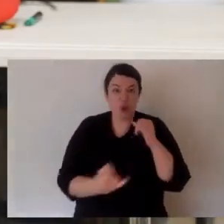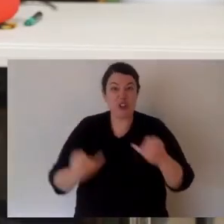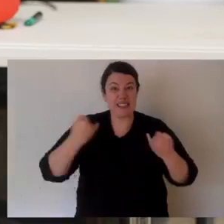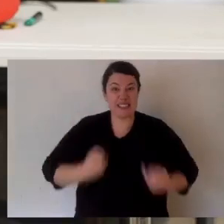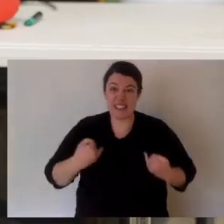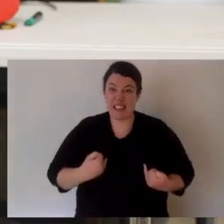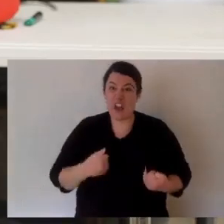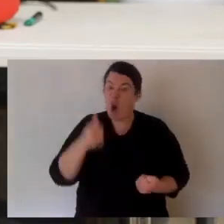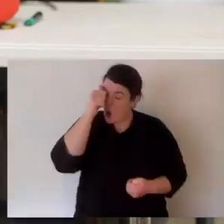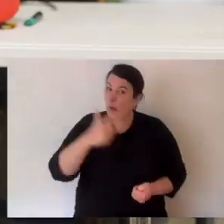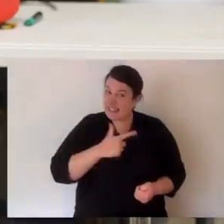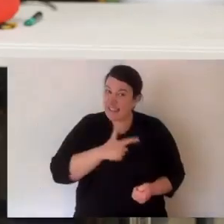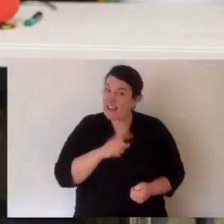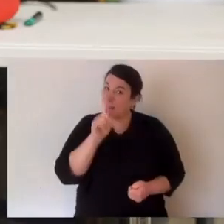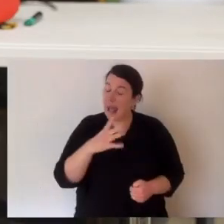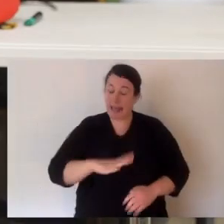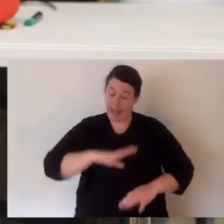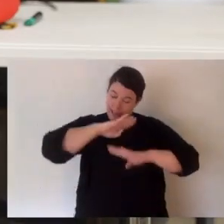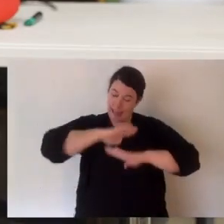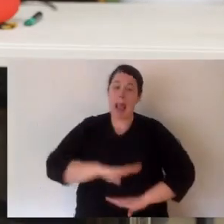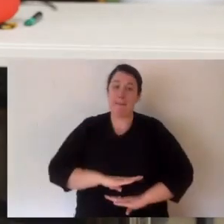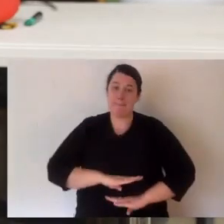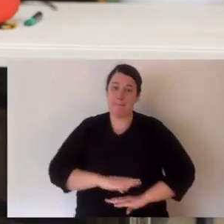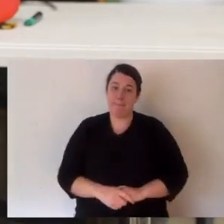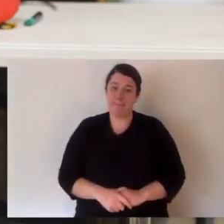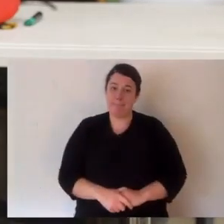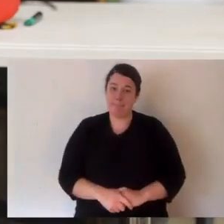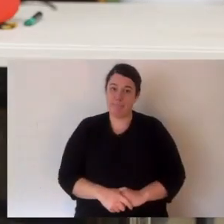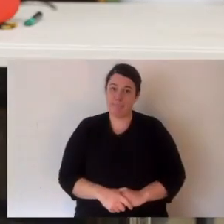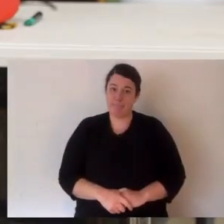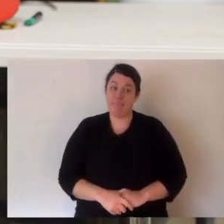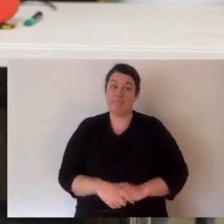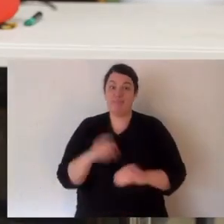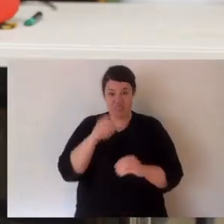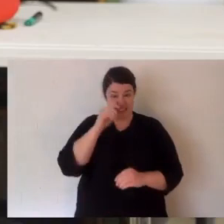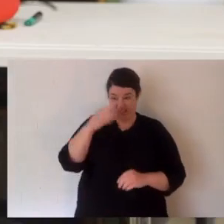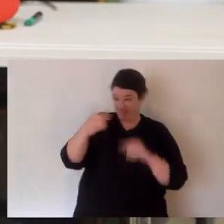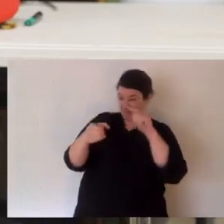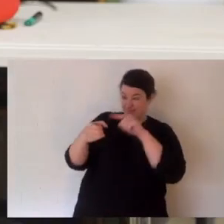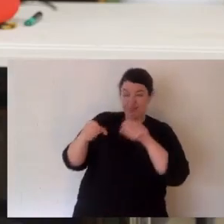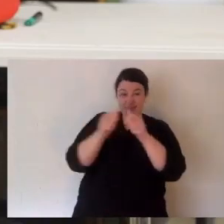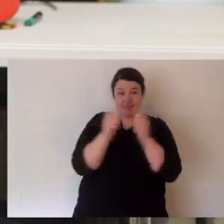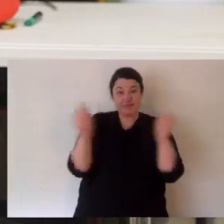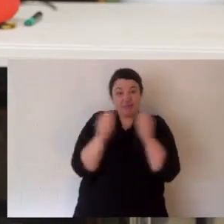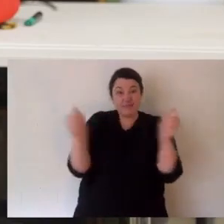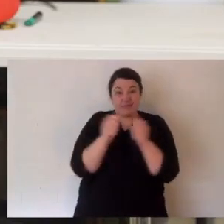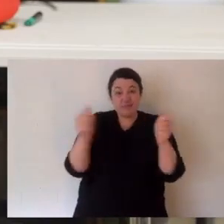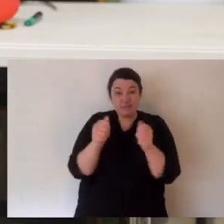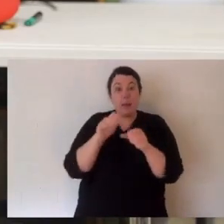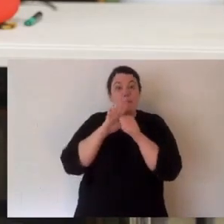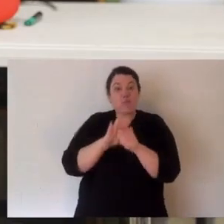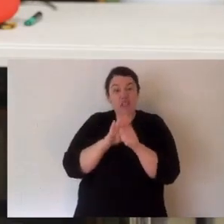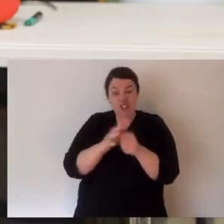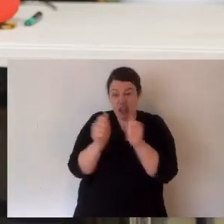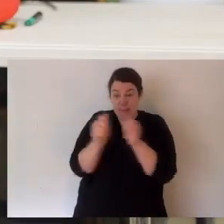As hard as it is, you've got to stay calm. Next is a pressure immobilisation bandage. It looks like this.